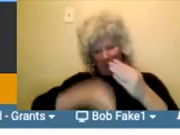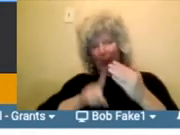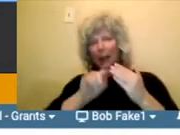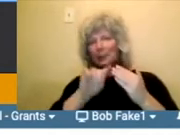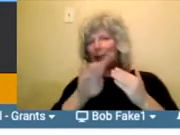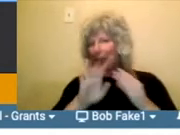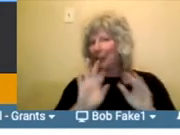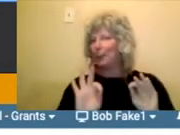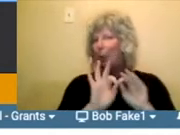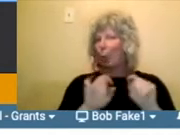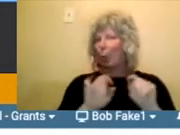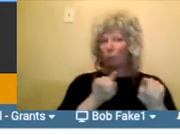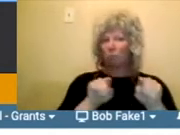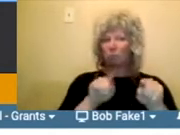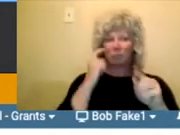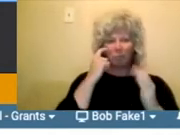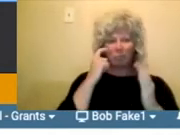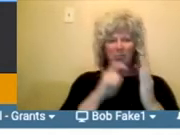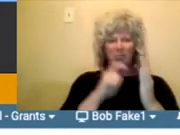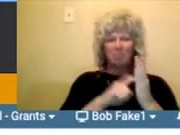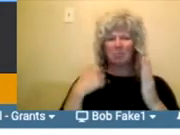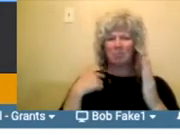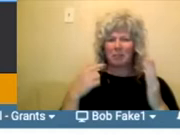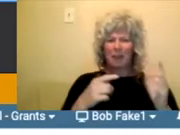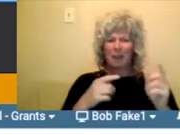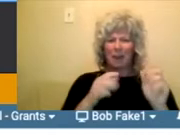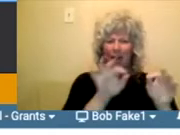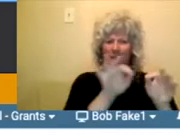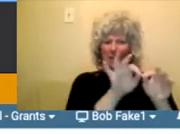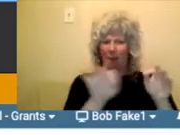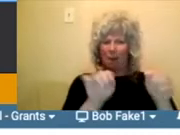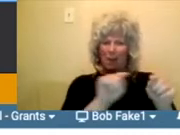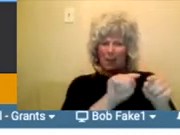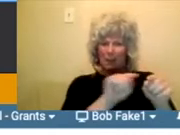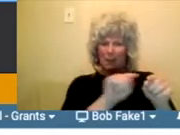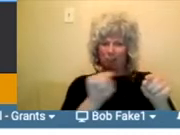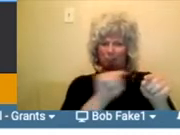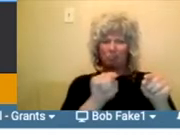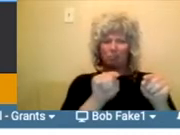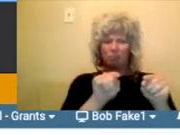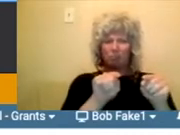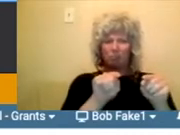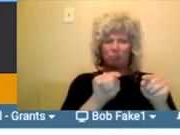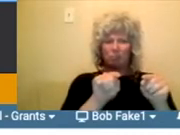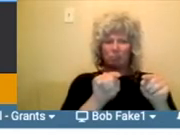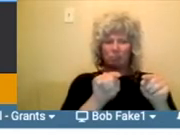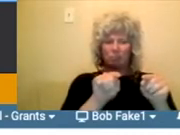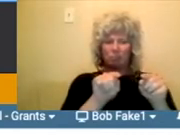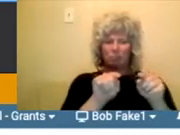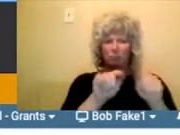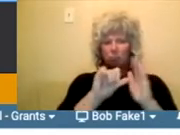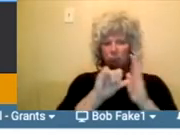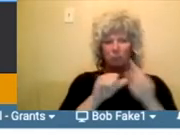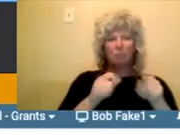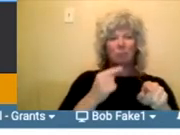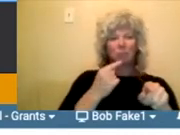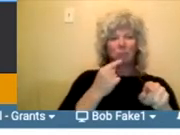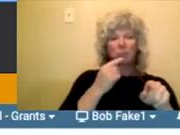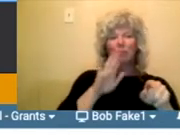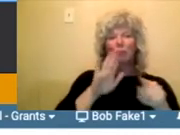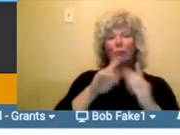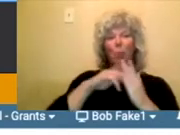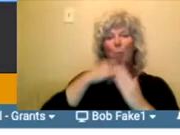So there's like a little line there that says your project must, it should be at least three to four